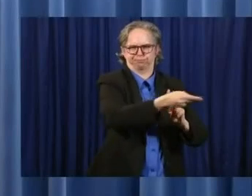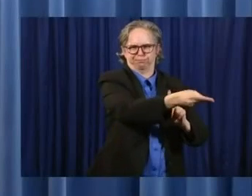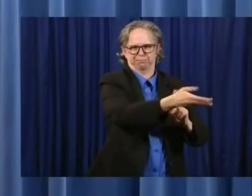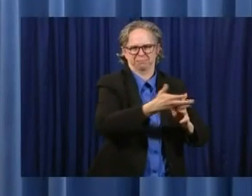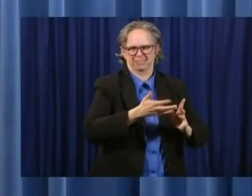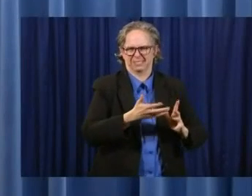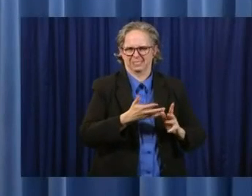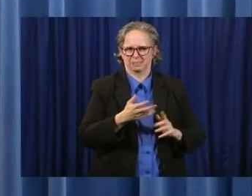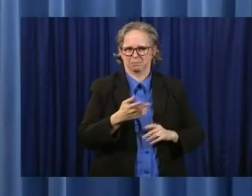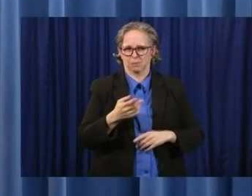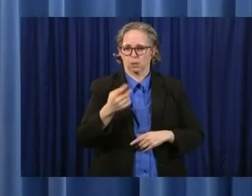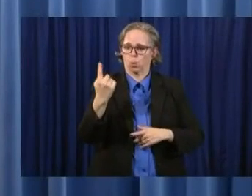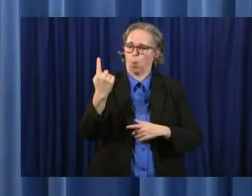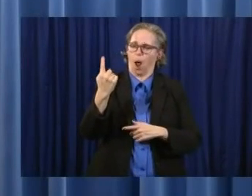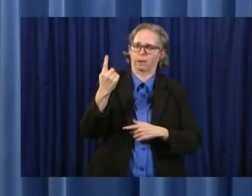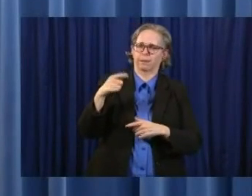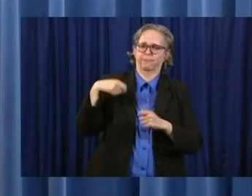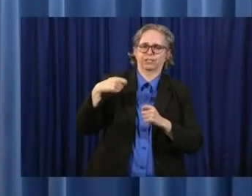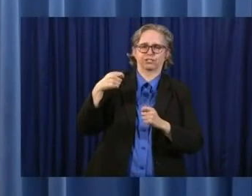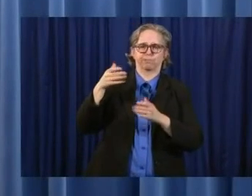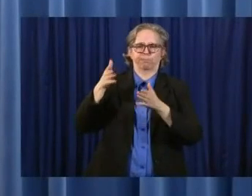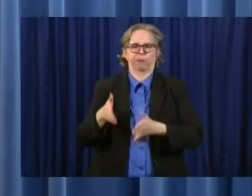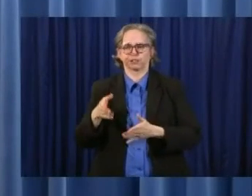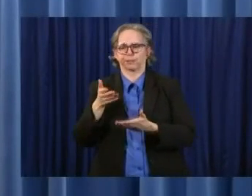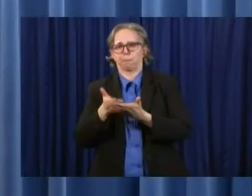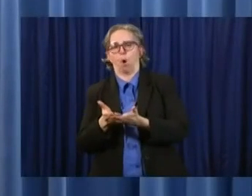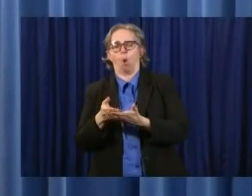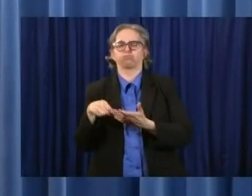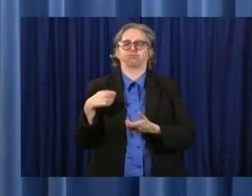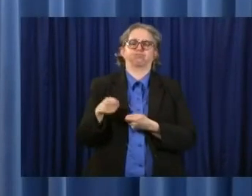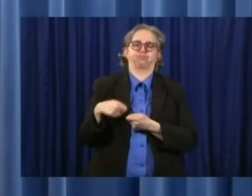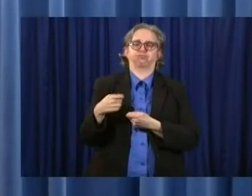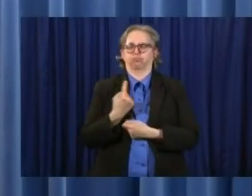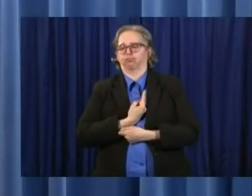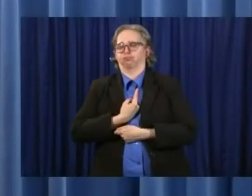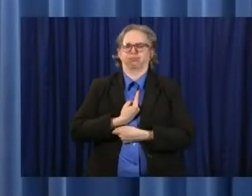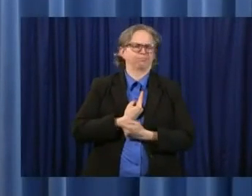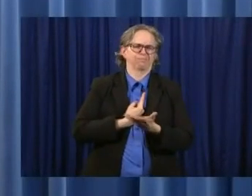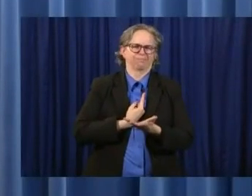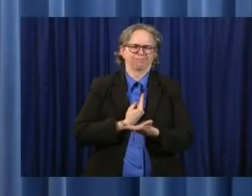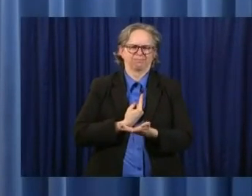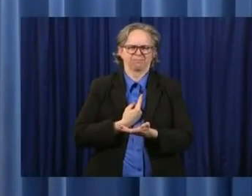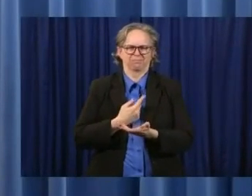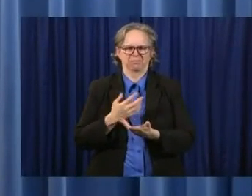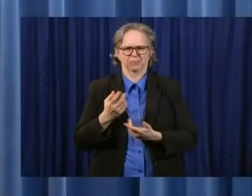fisherman out fishing by herself or himself, you know, or even with a friend or two.